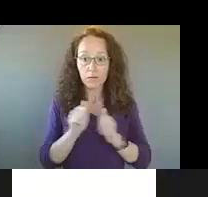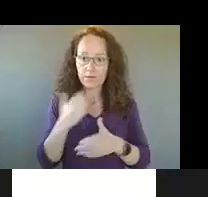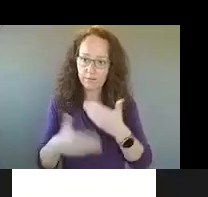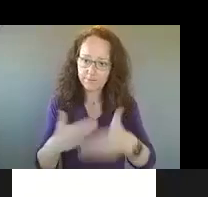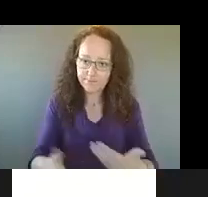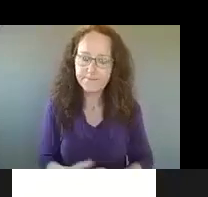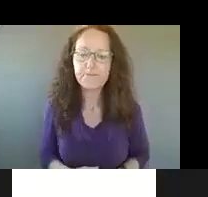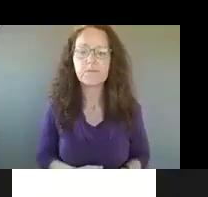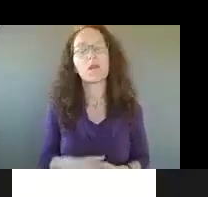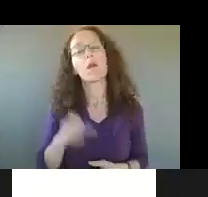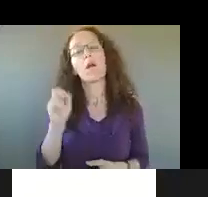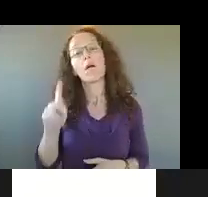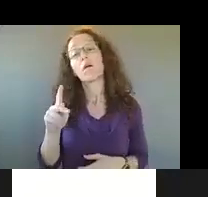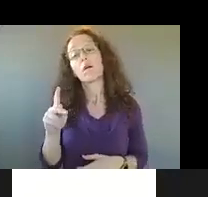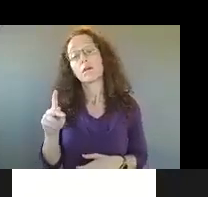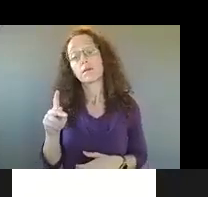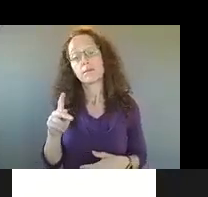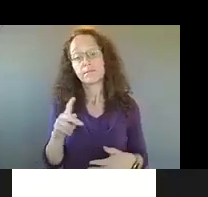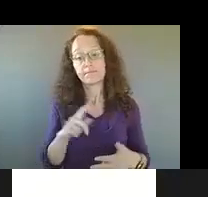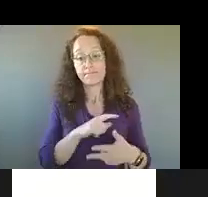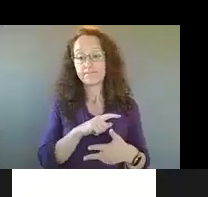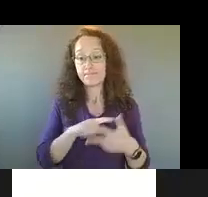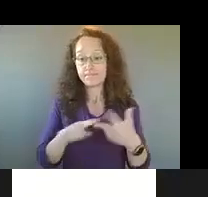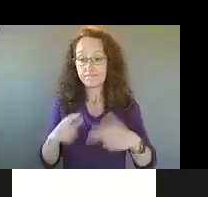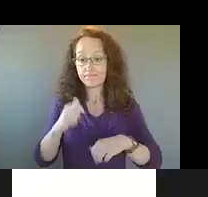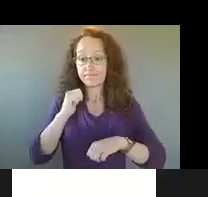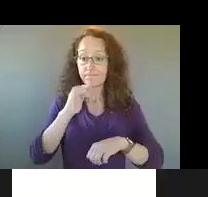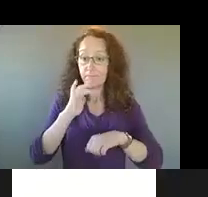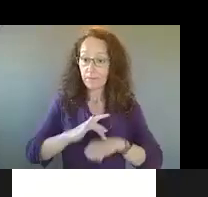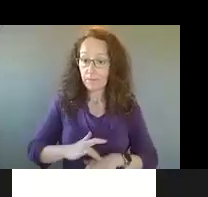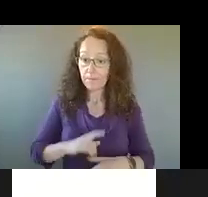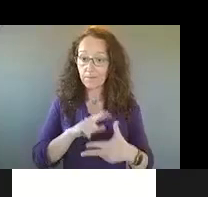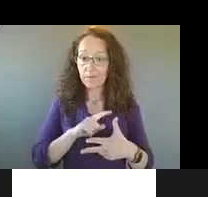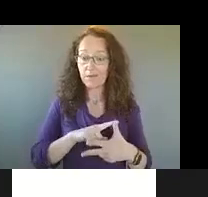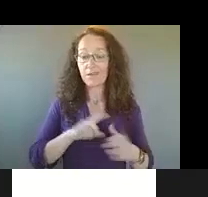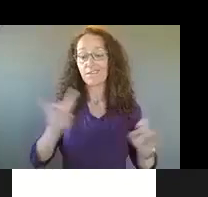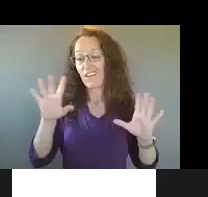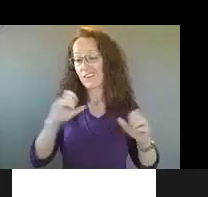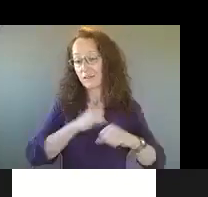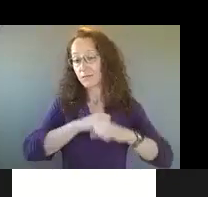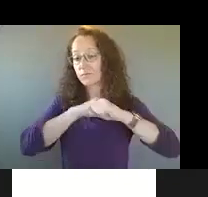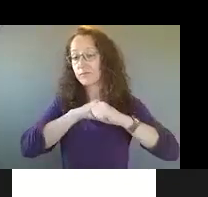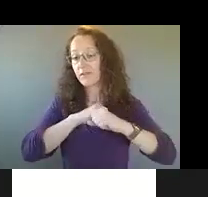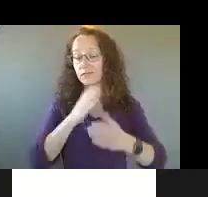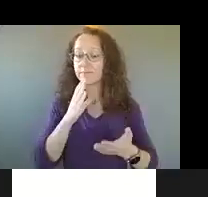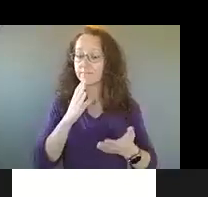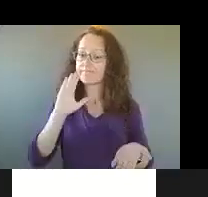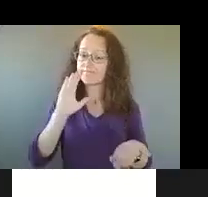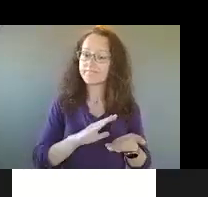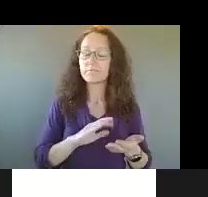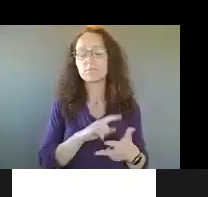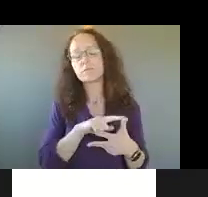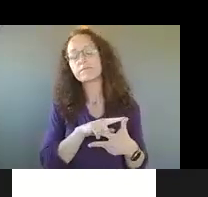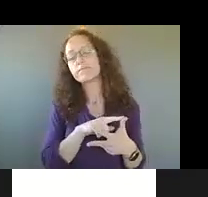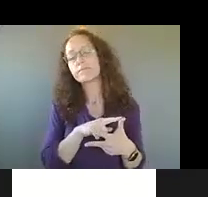the overview of the of the pillars, our first pillar is violence prevention. And that has to do with